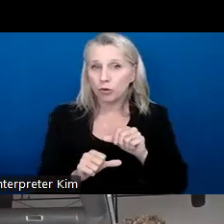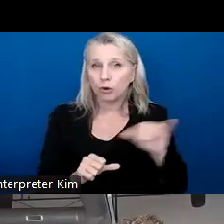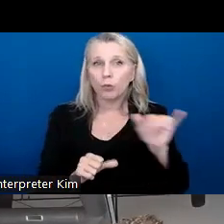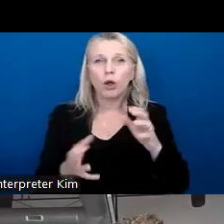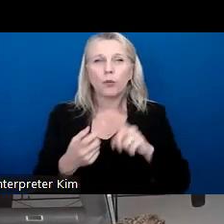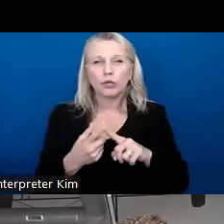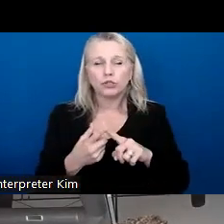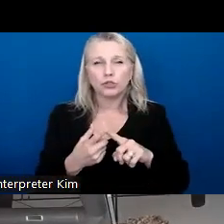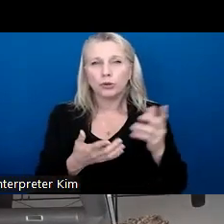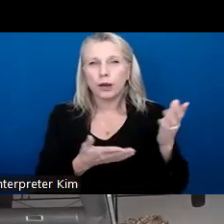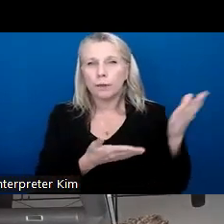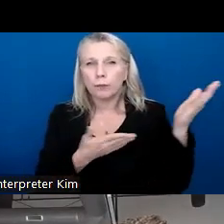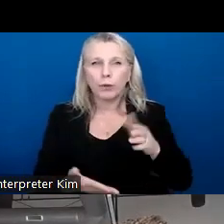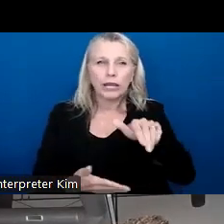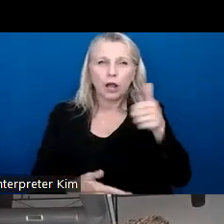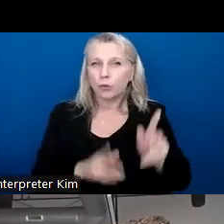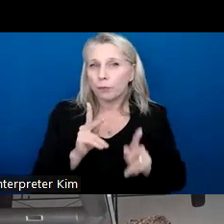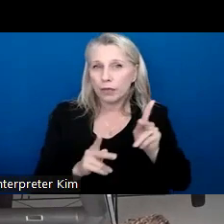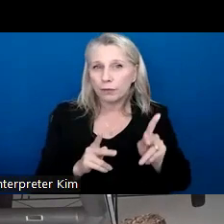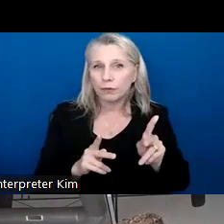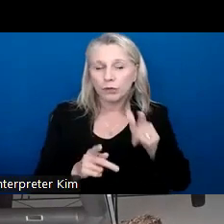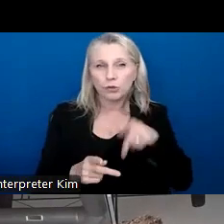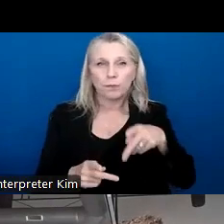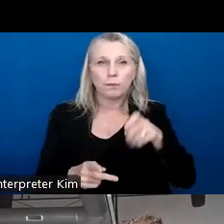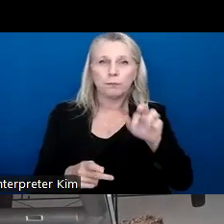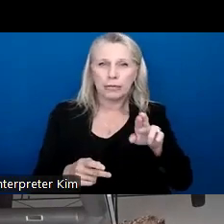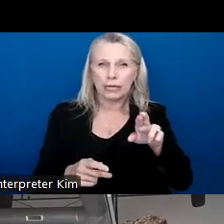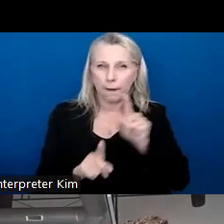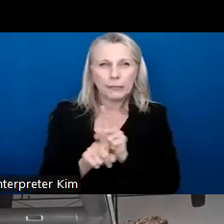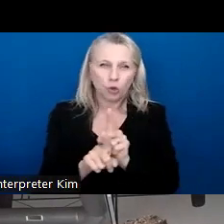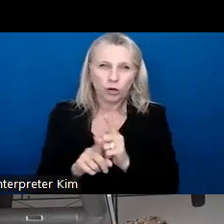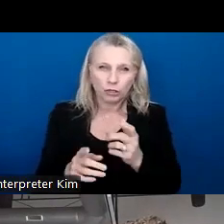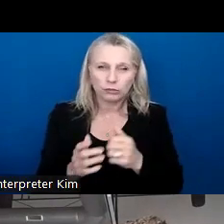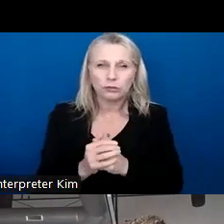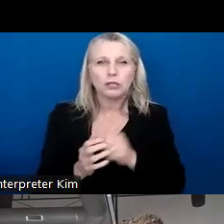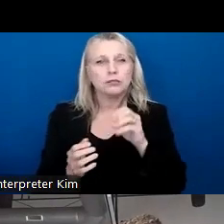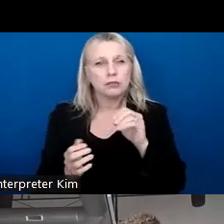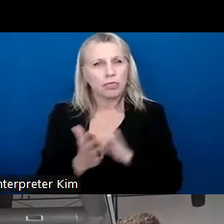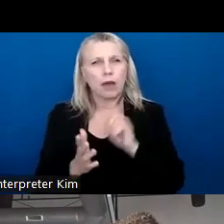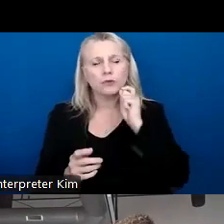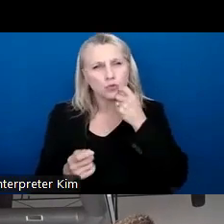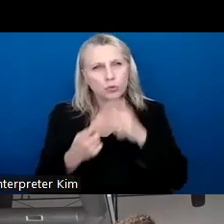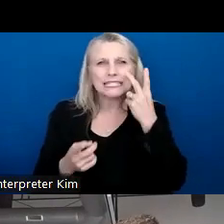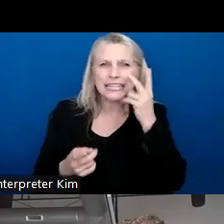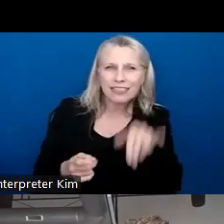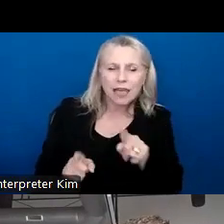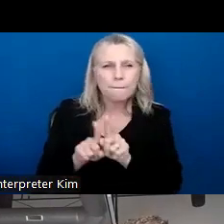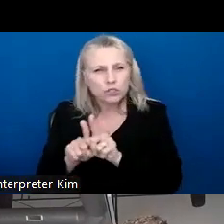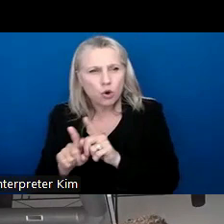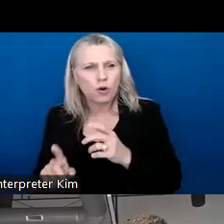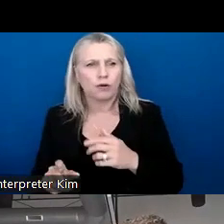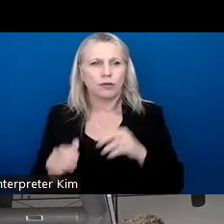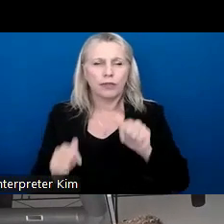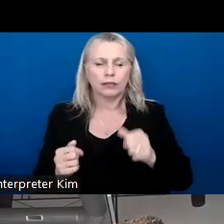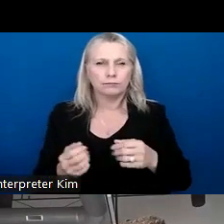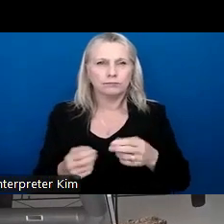to bring in other individuals to peer mentor them. Um, so that was something really cool to see. And hopefully they can foster some leadership